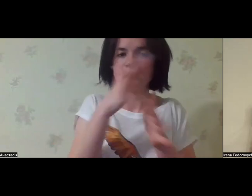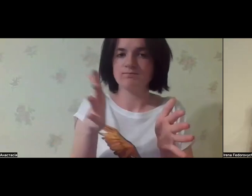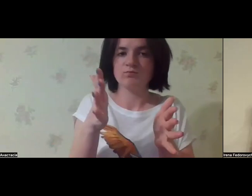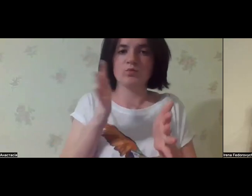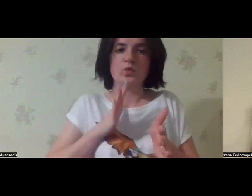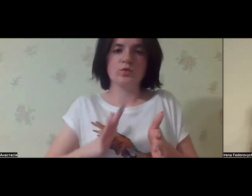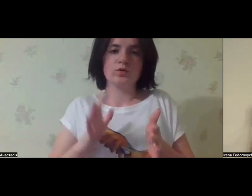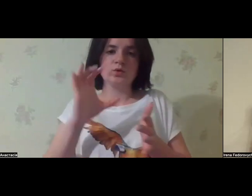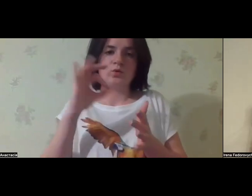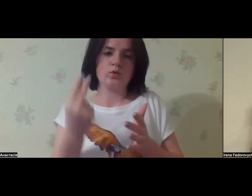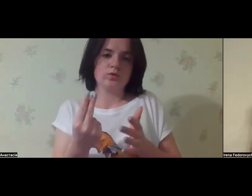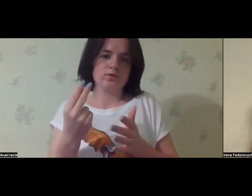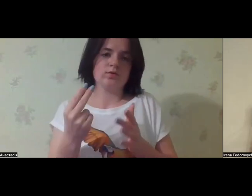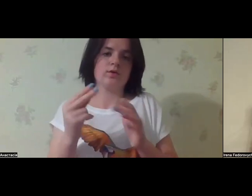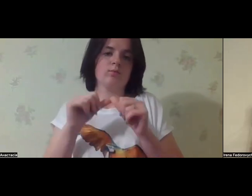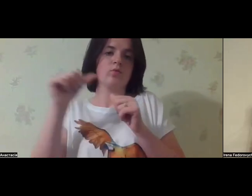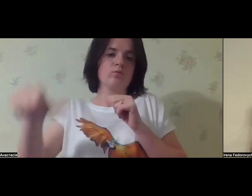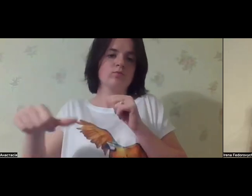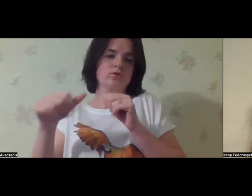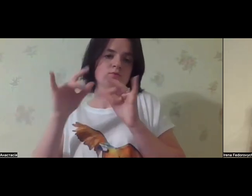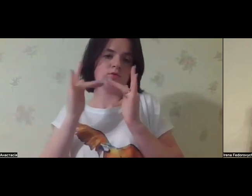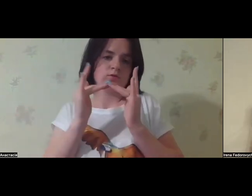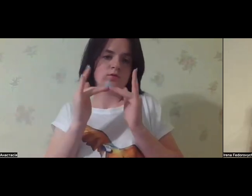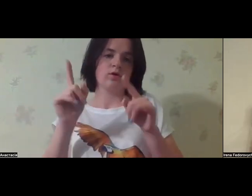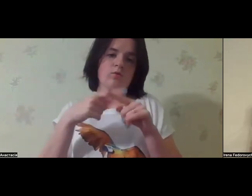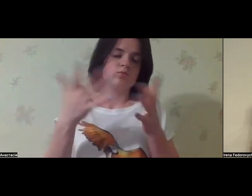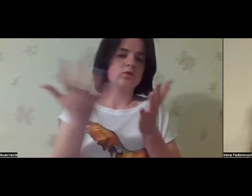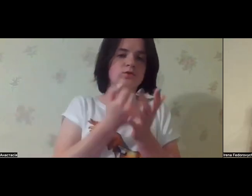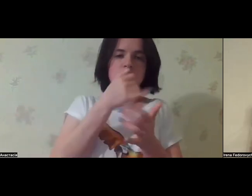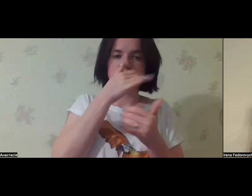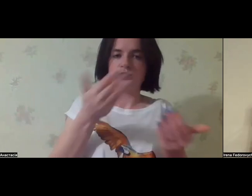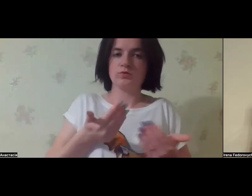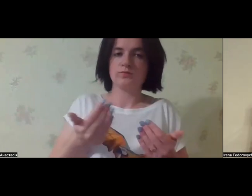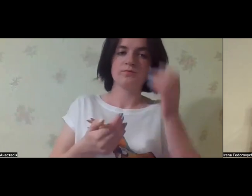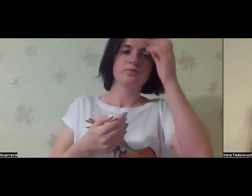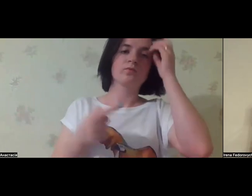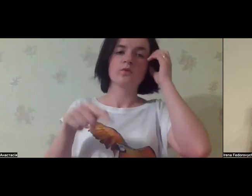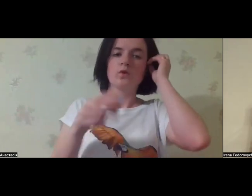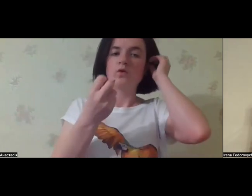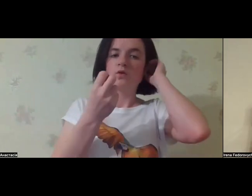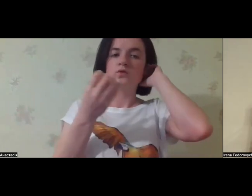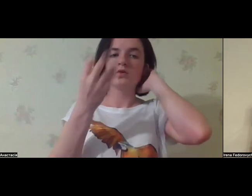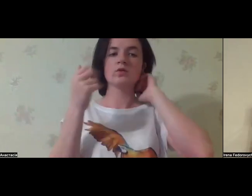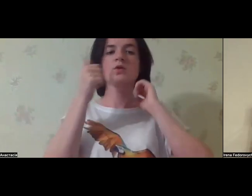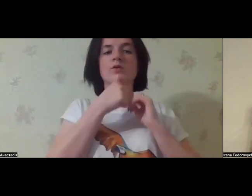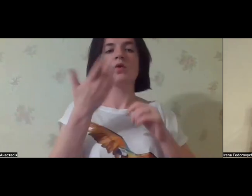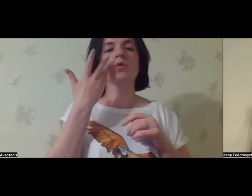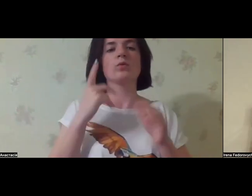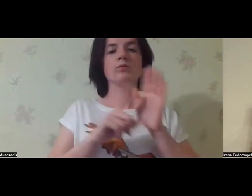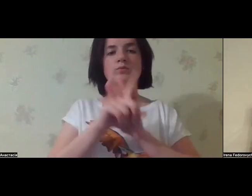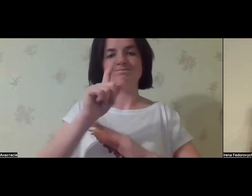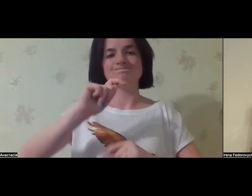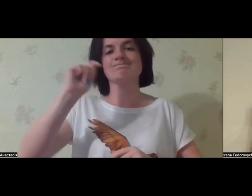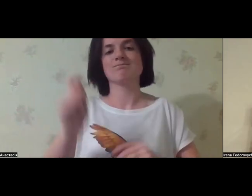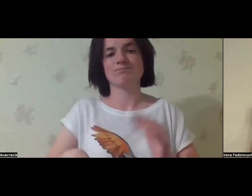the institutions now in the adult age because they are not able to receive social services outside the institution. In 2014,